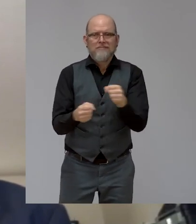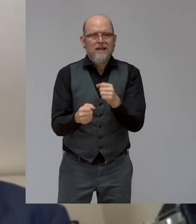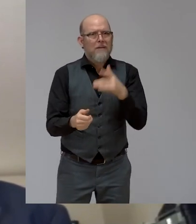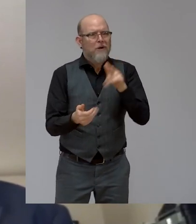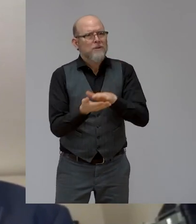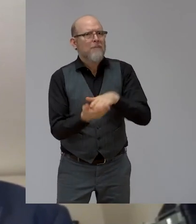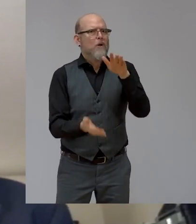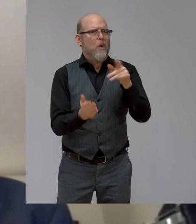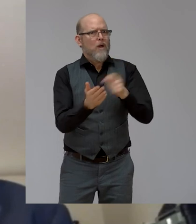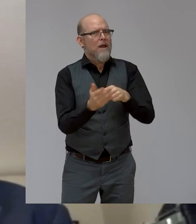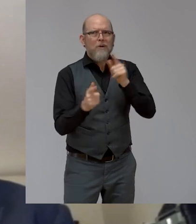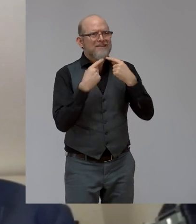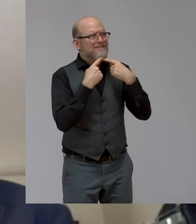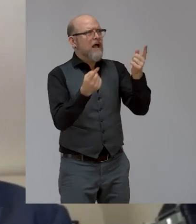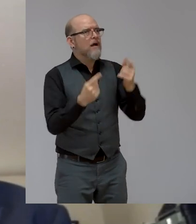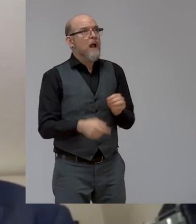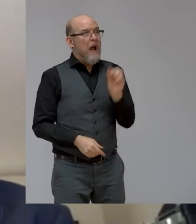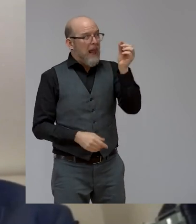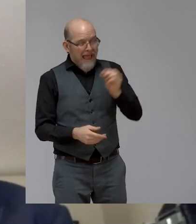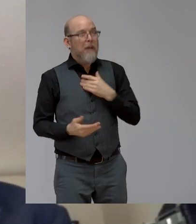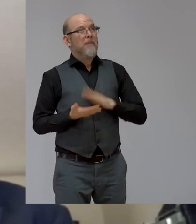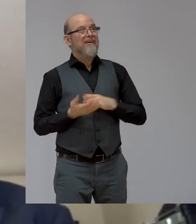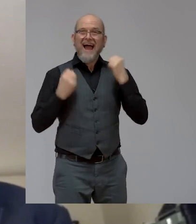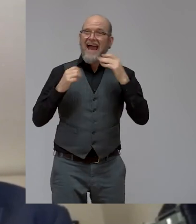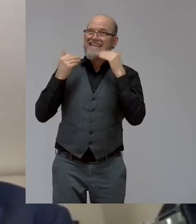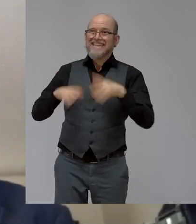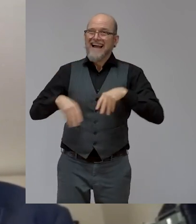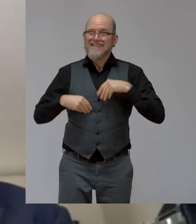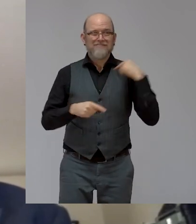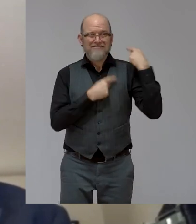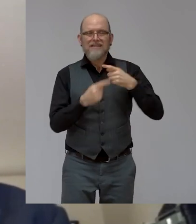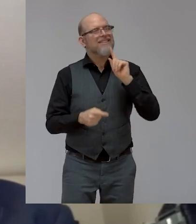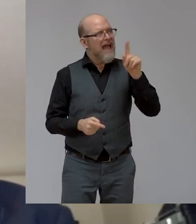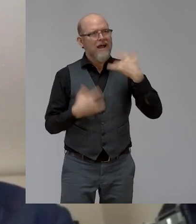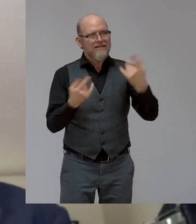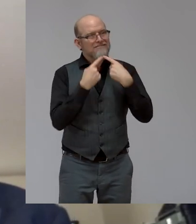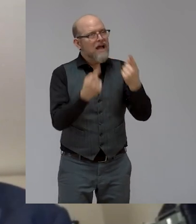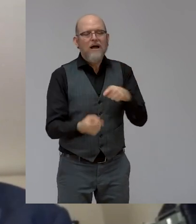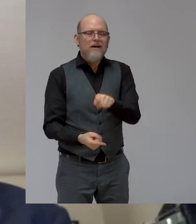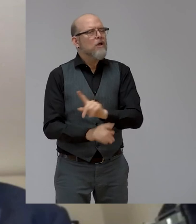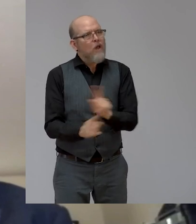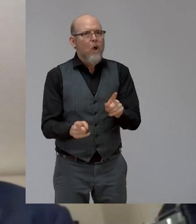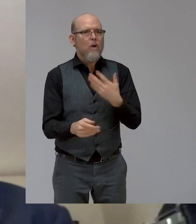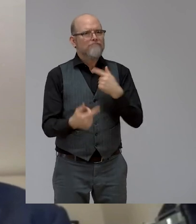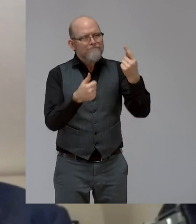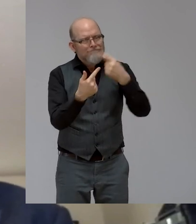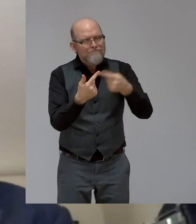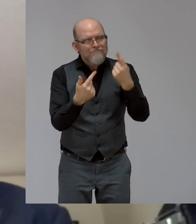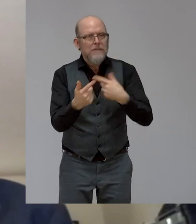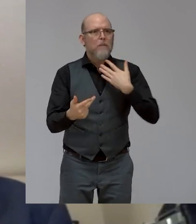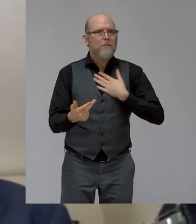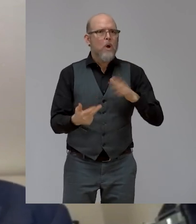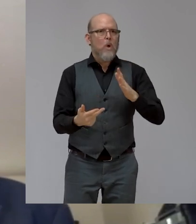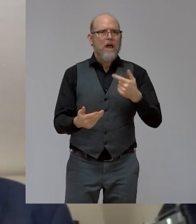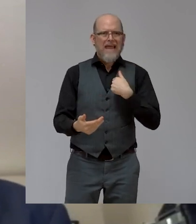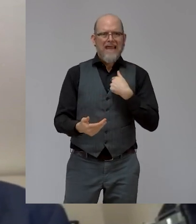simply to request to be part of a solution and to be part of a solution and to insert ourselves there.